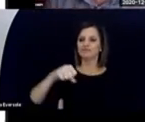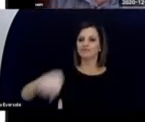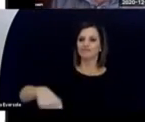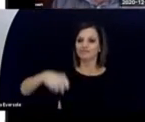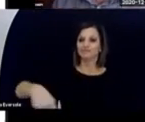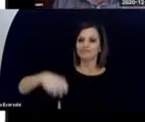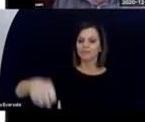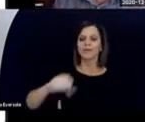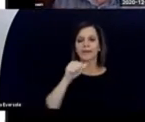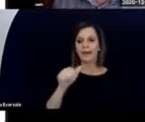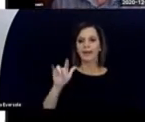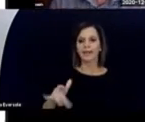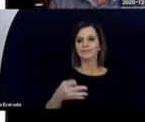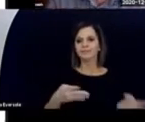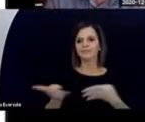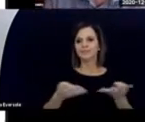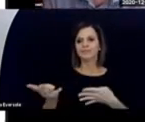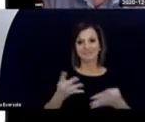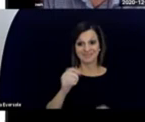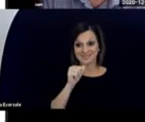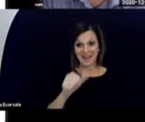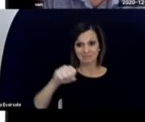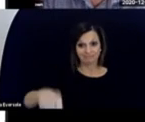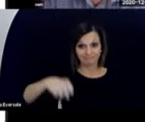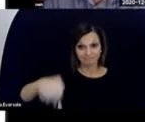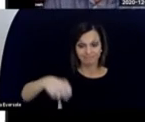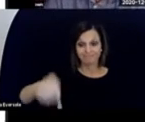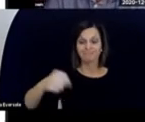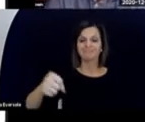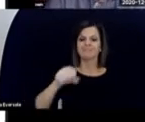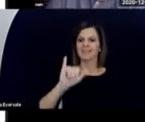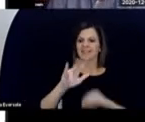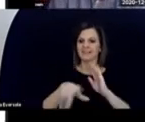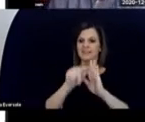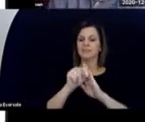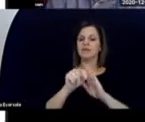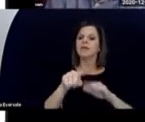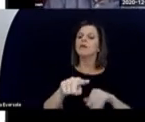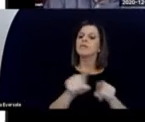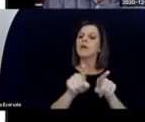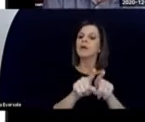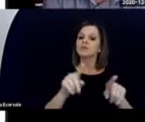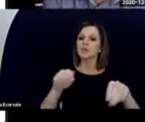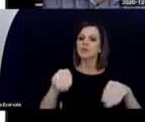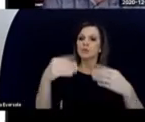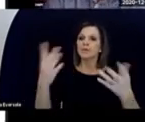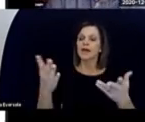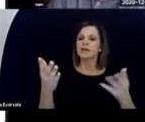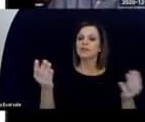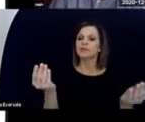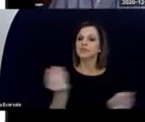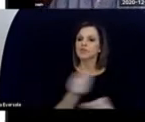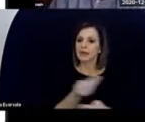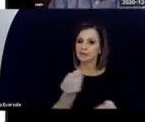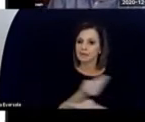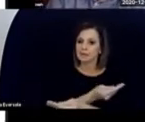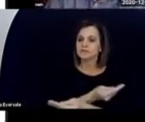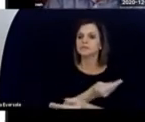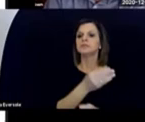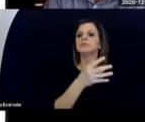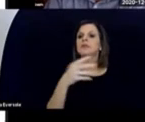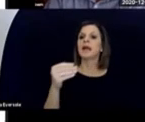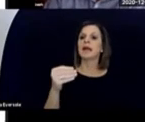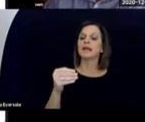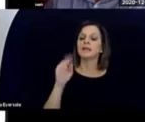photocopying necessarily. They also provided some level of training. And they had some